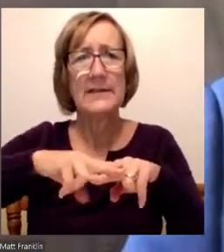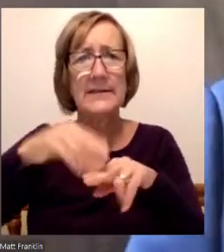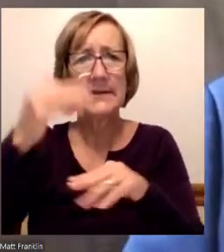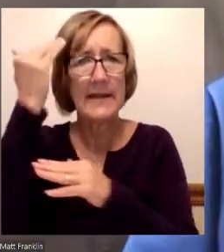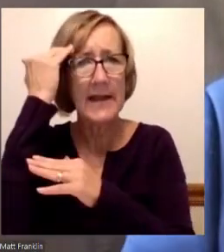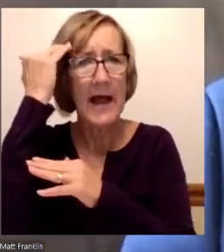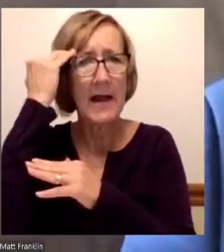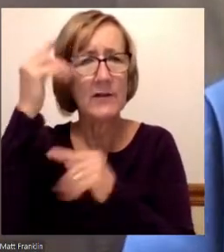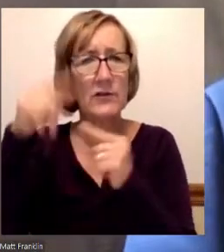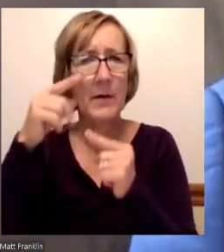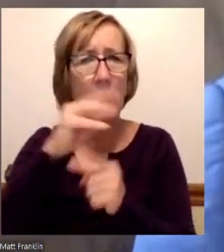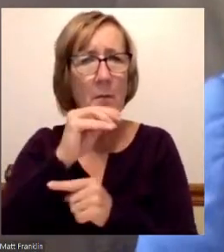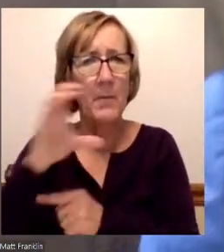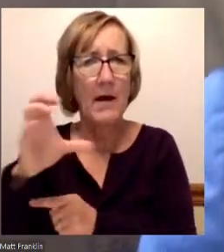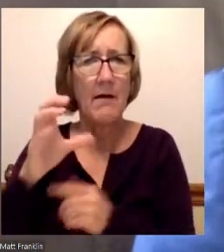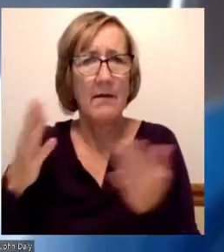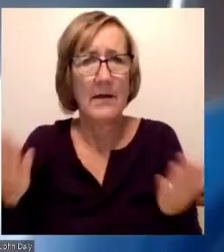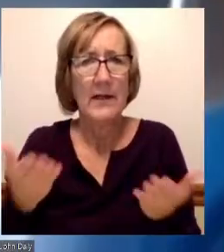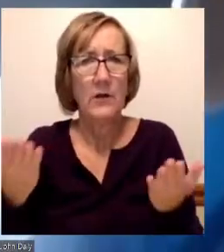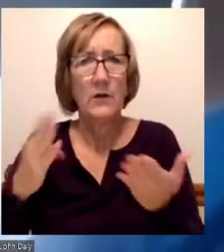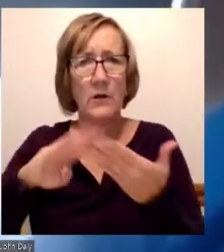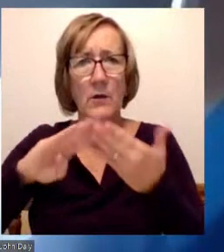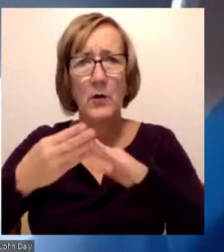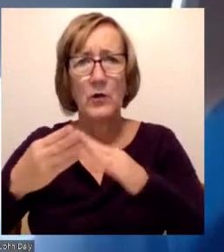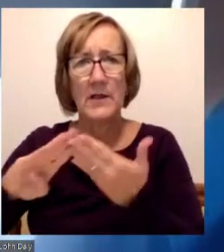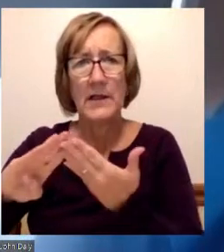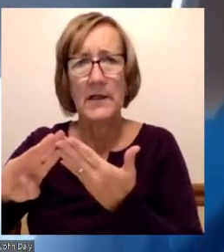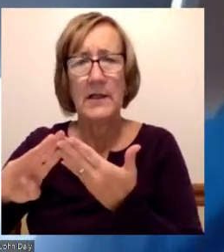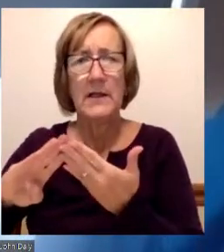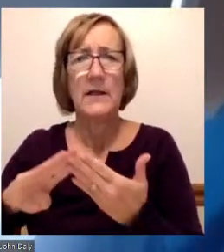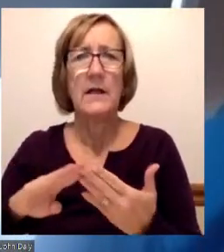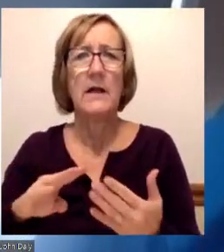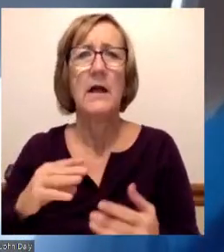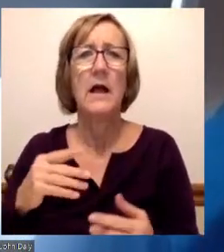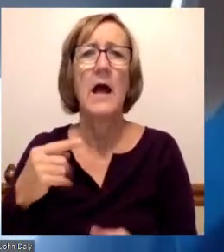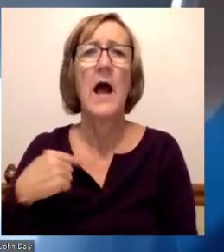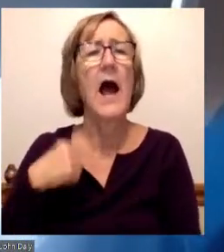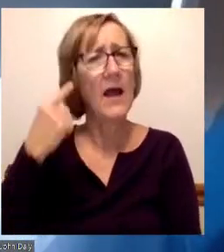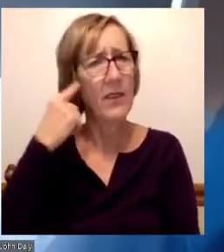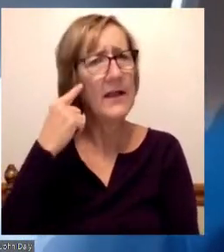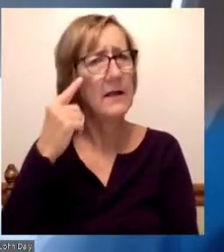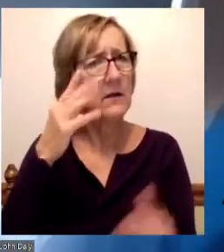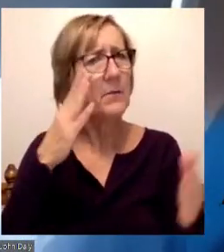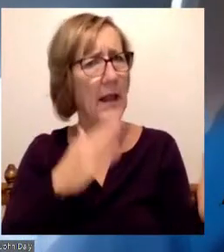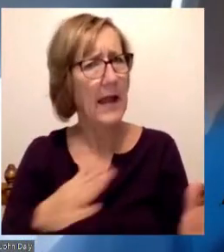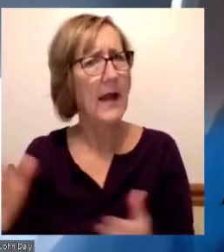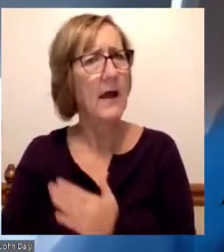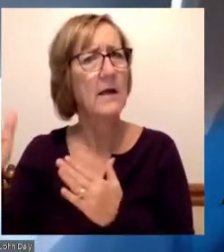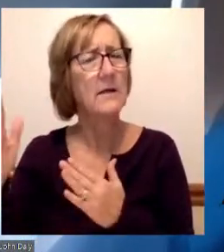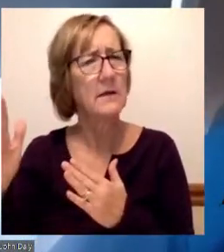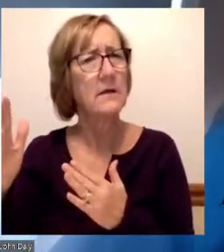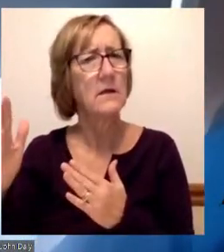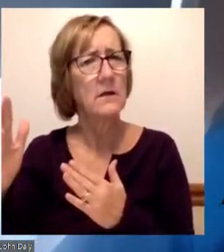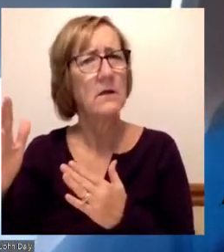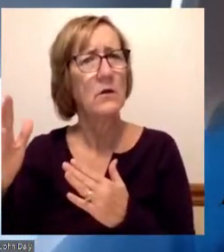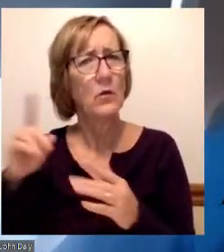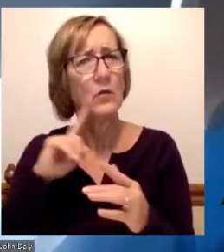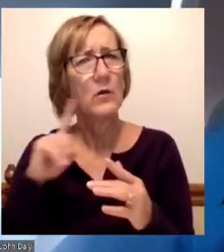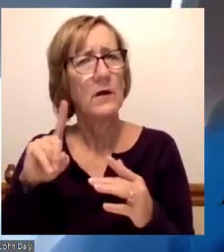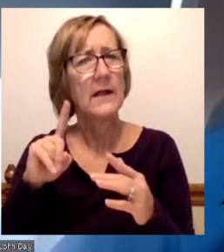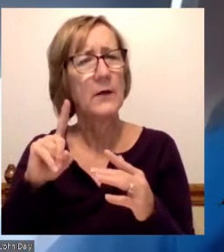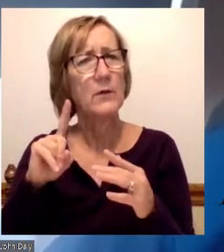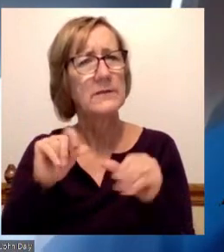in our community? I think that the strategic plan which takes us through